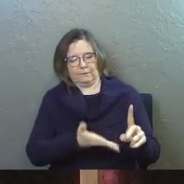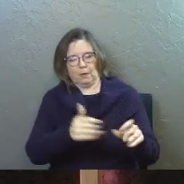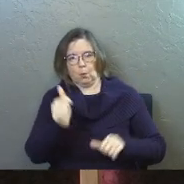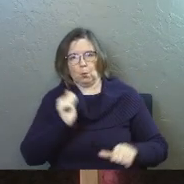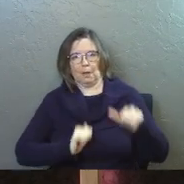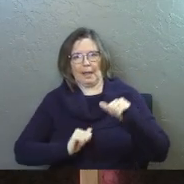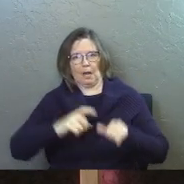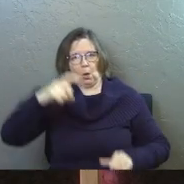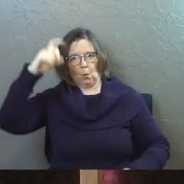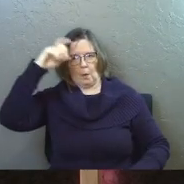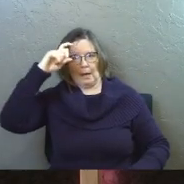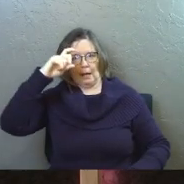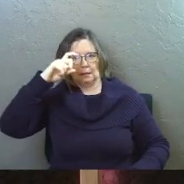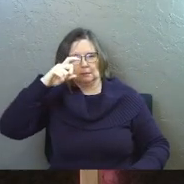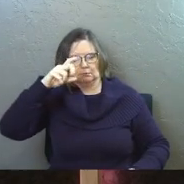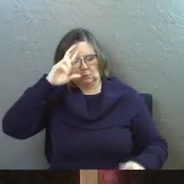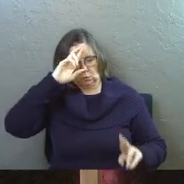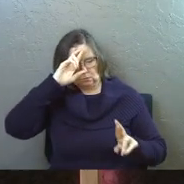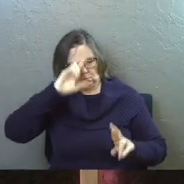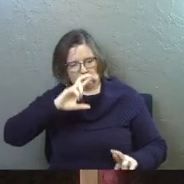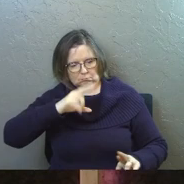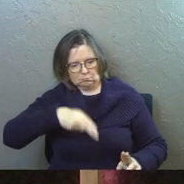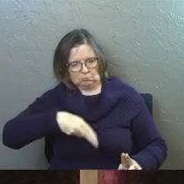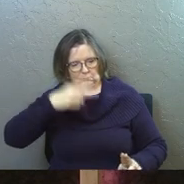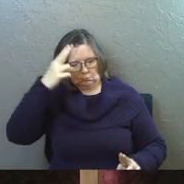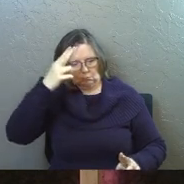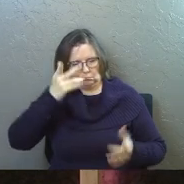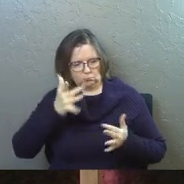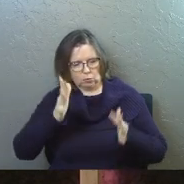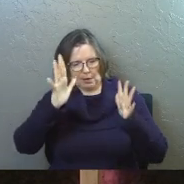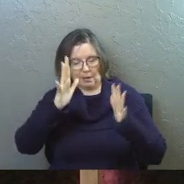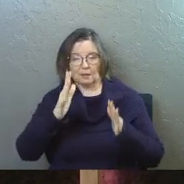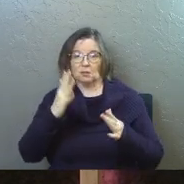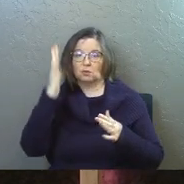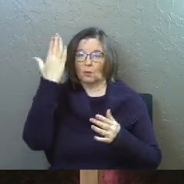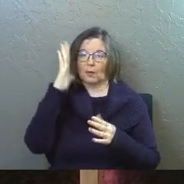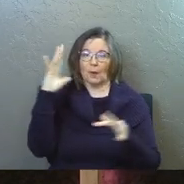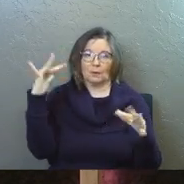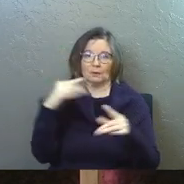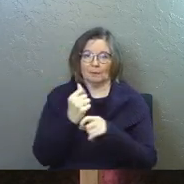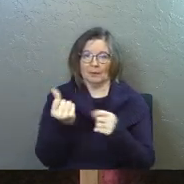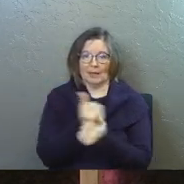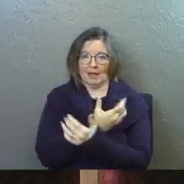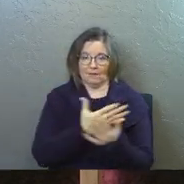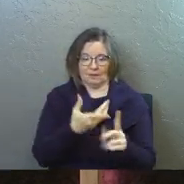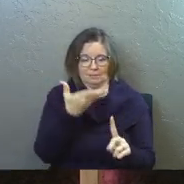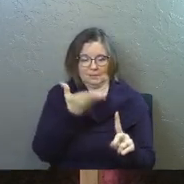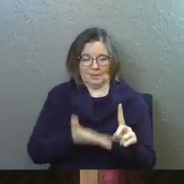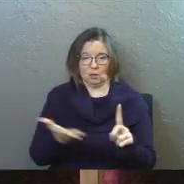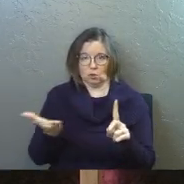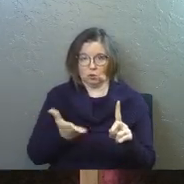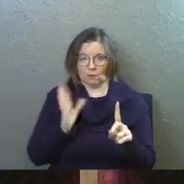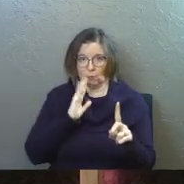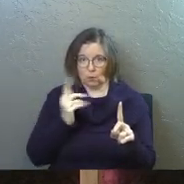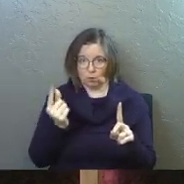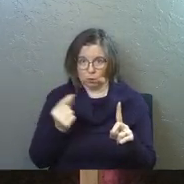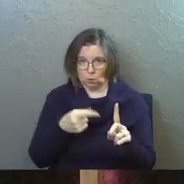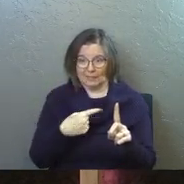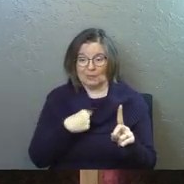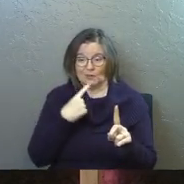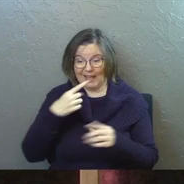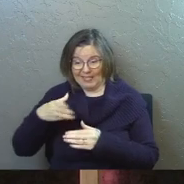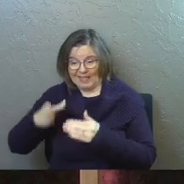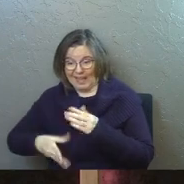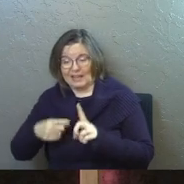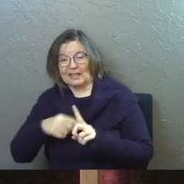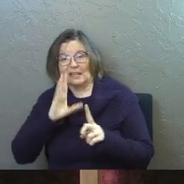He shall be high and lifted up and shall be exalted. God's going to summarize everything that the servant is going to do. And he's going to say